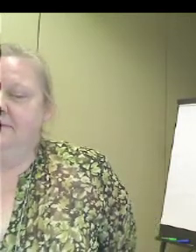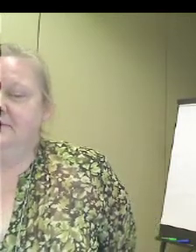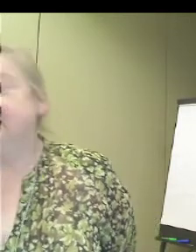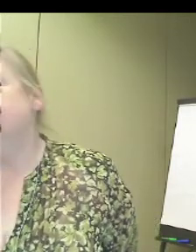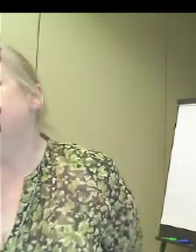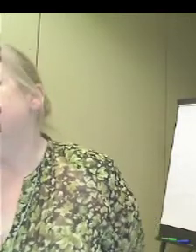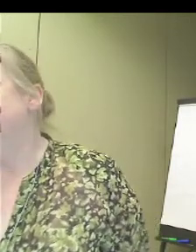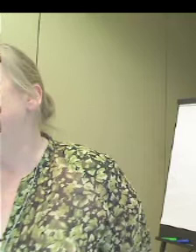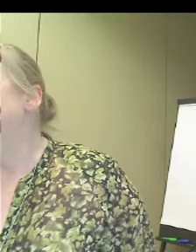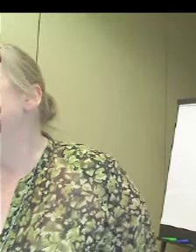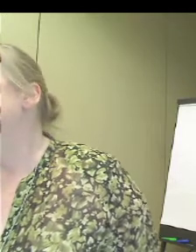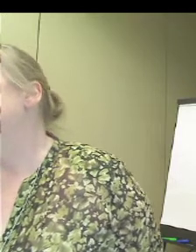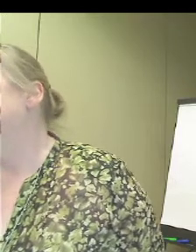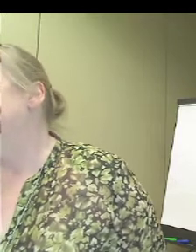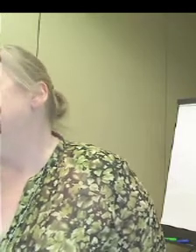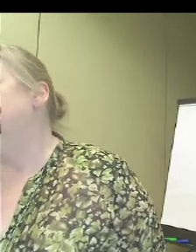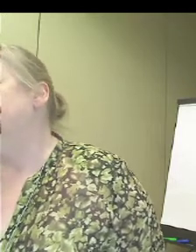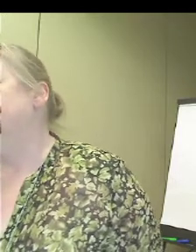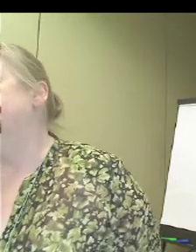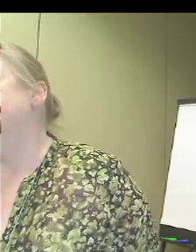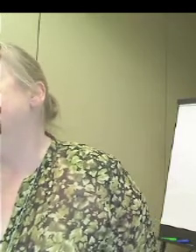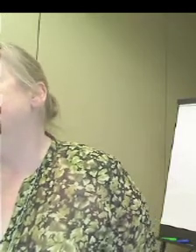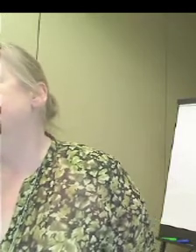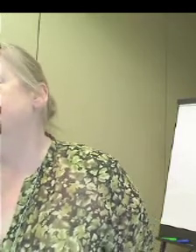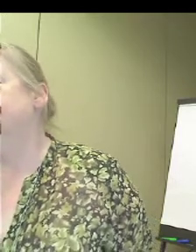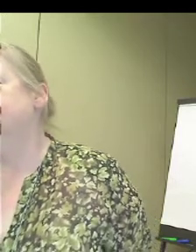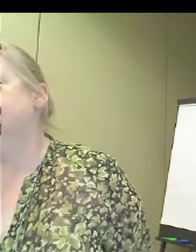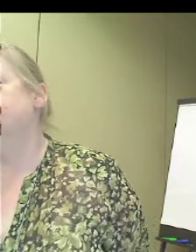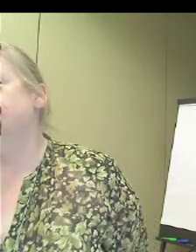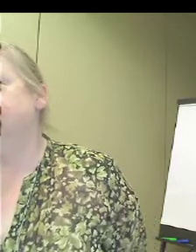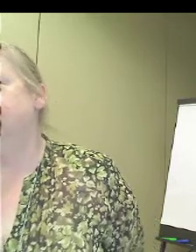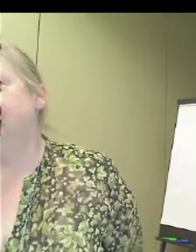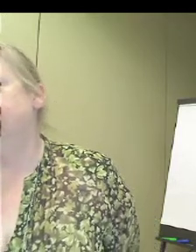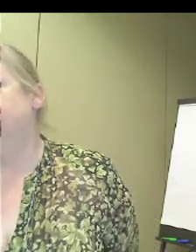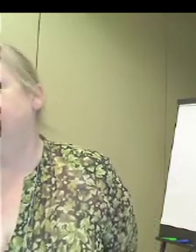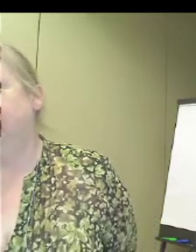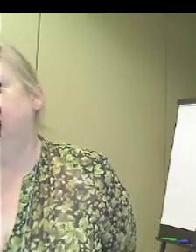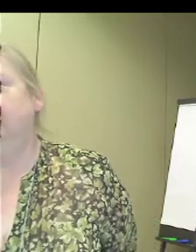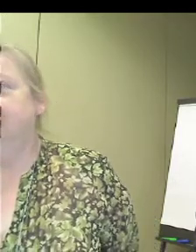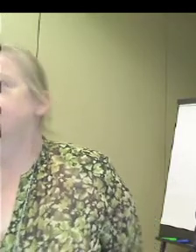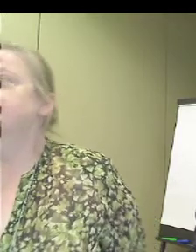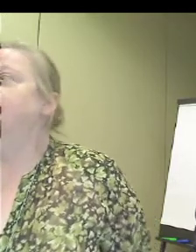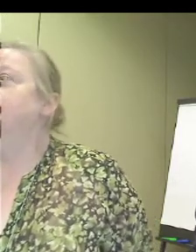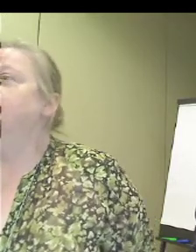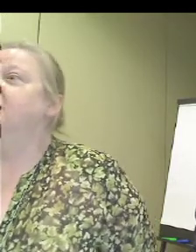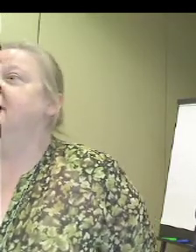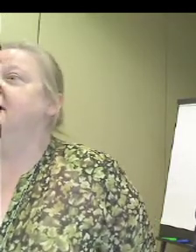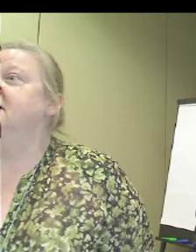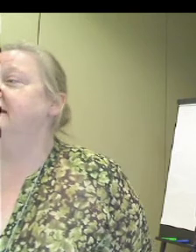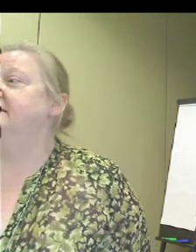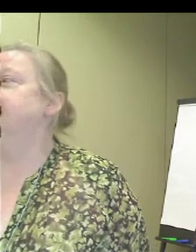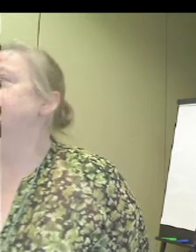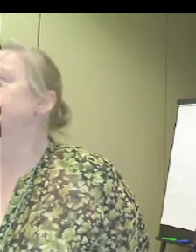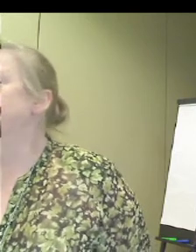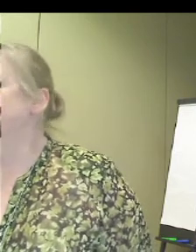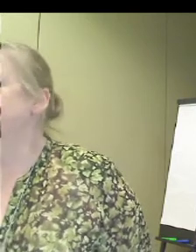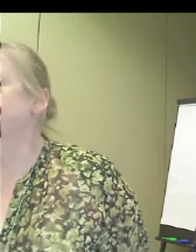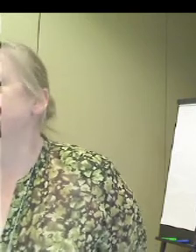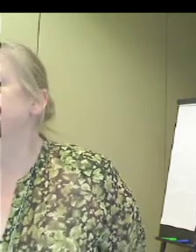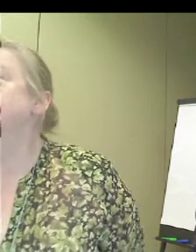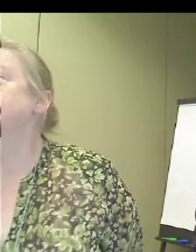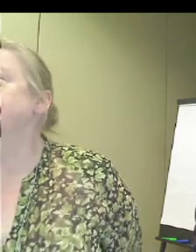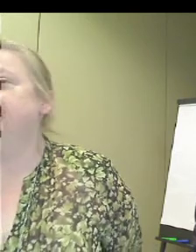discussion, we will be available and we can continue that discussion via email or Skype or these fancy